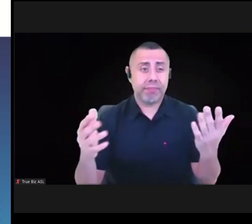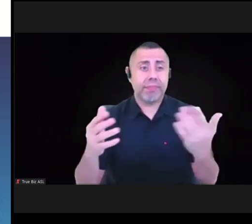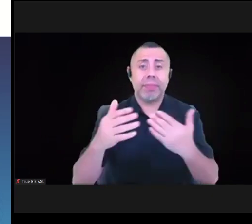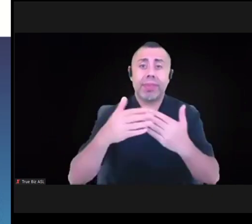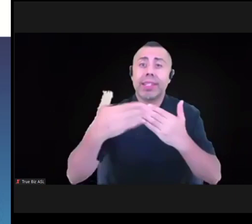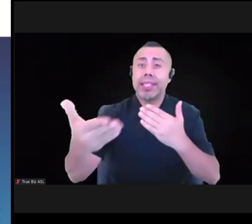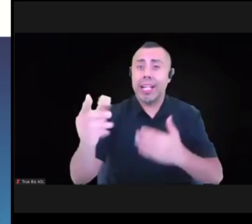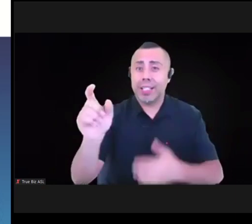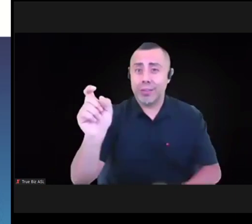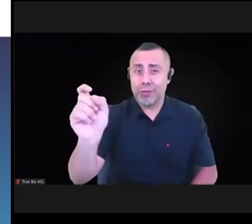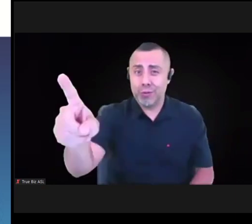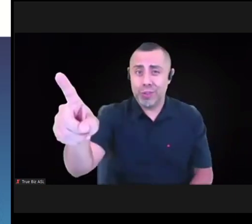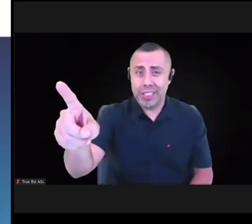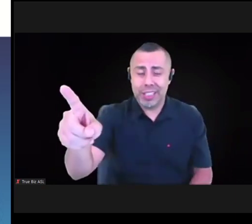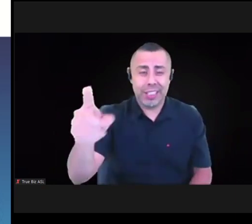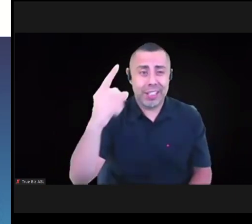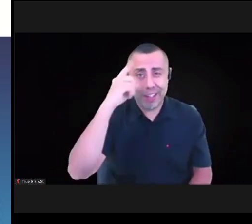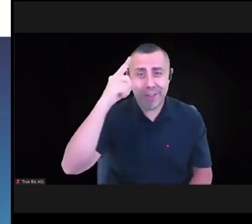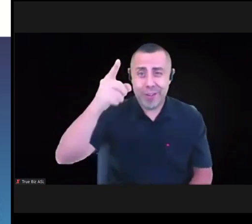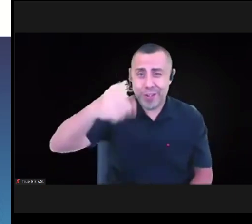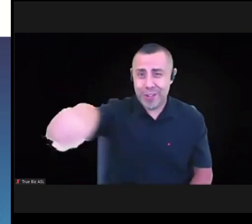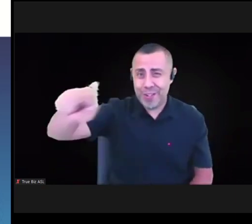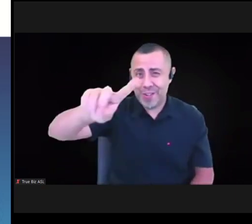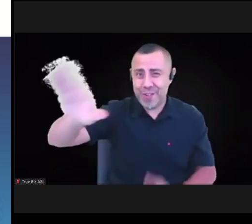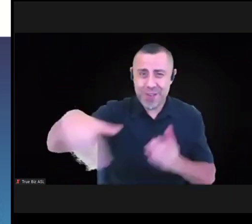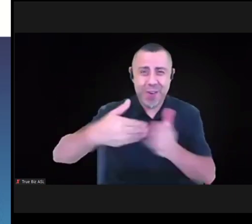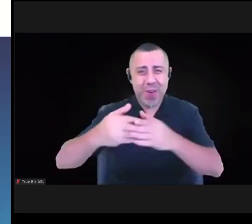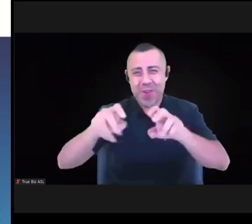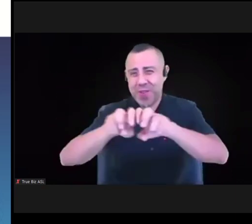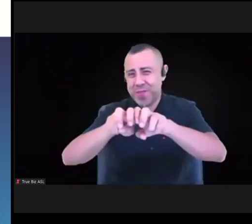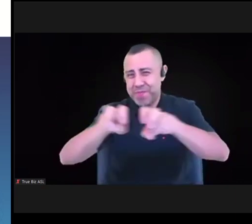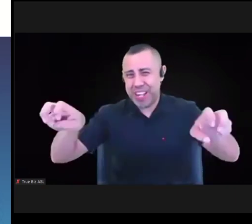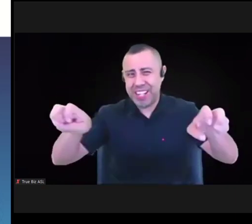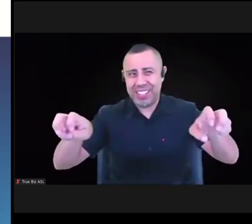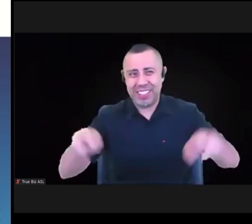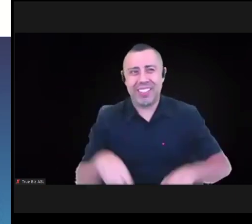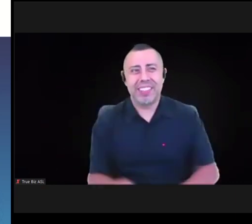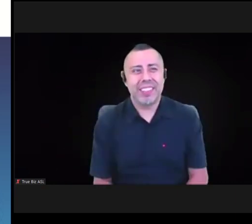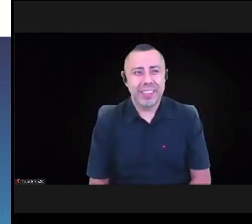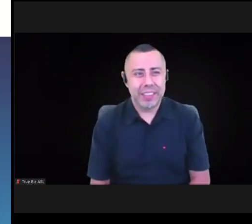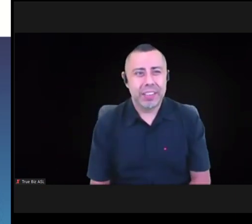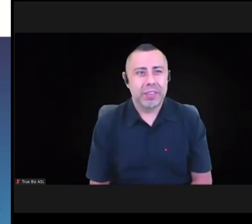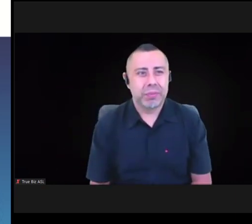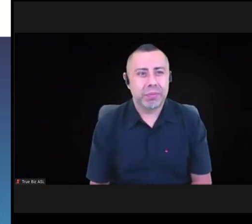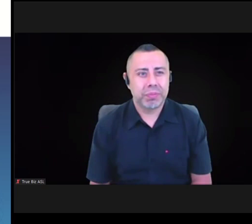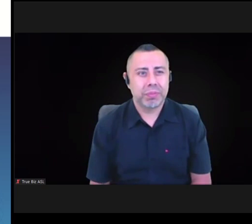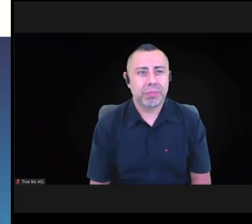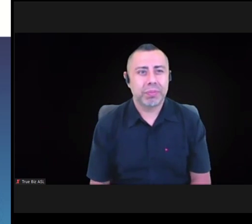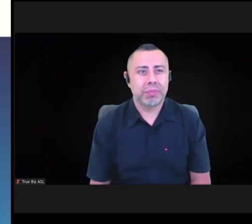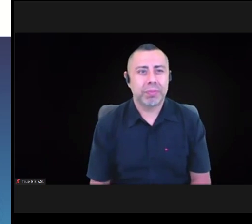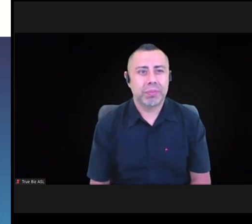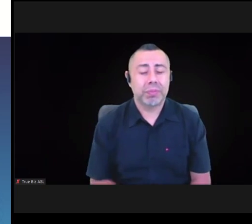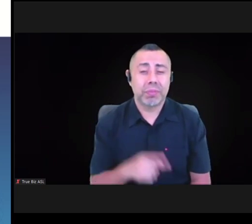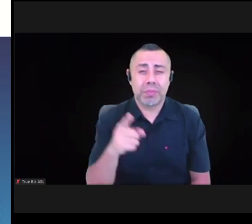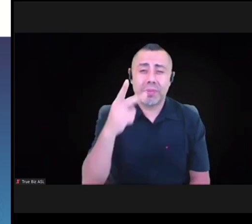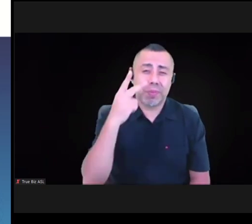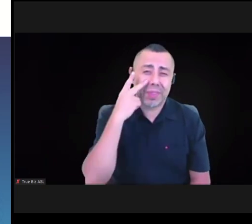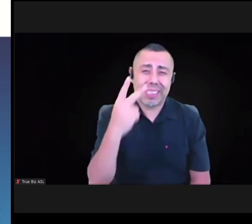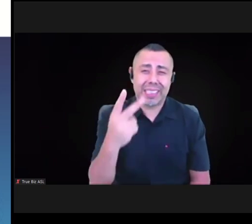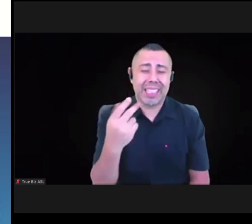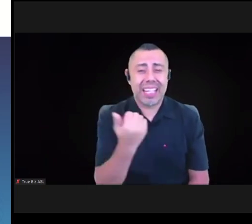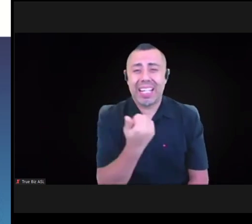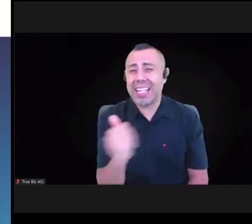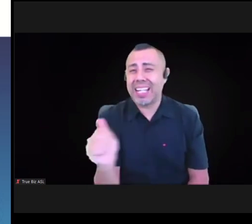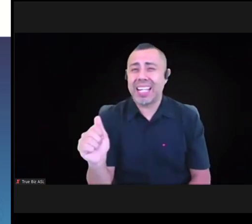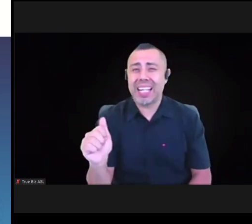to all panelists. Do you see a way that explicit, that explicitly by POC